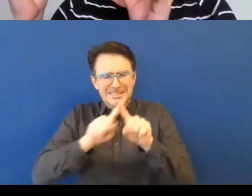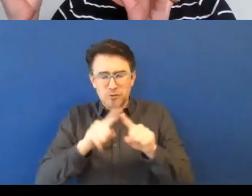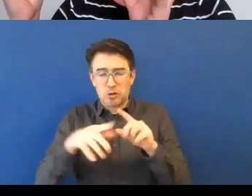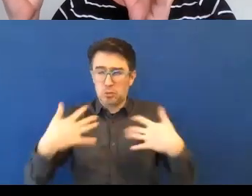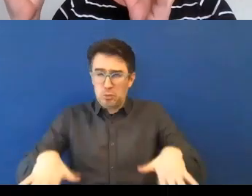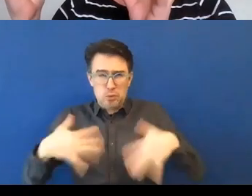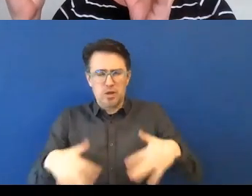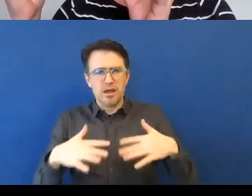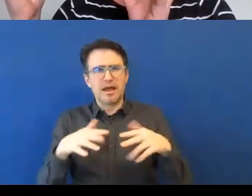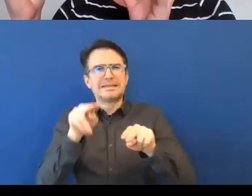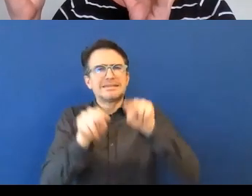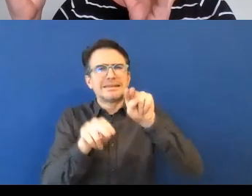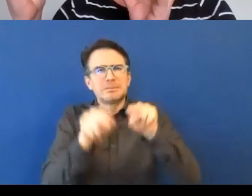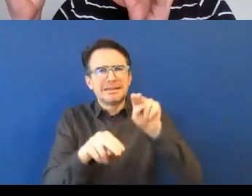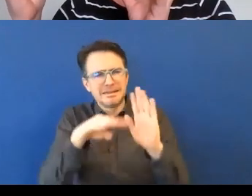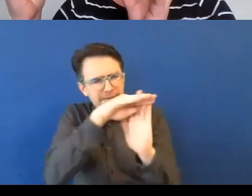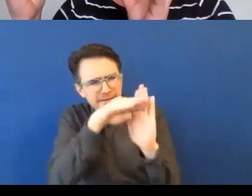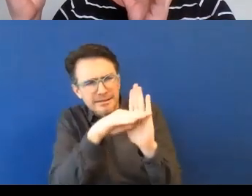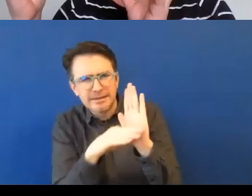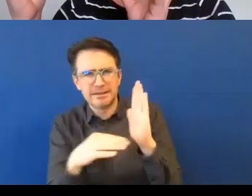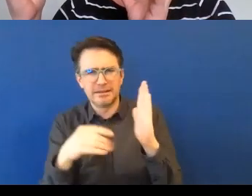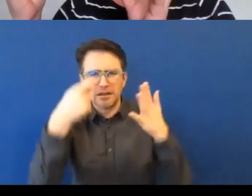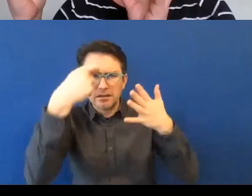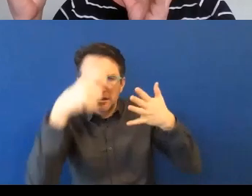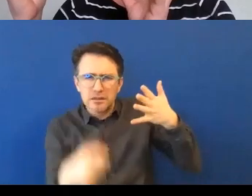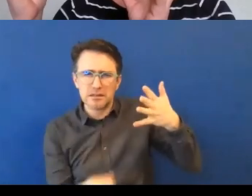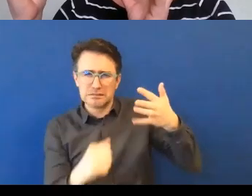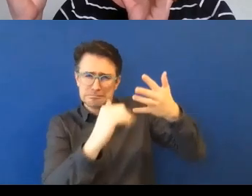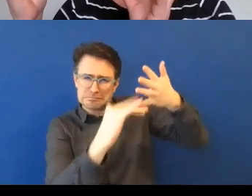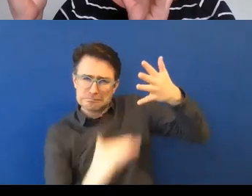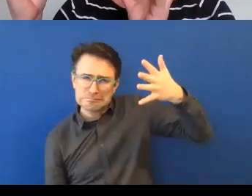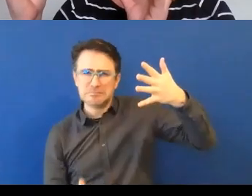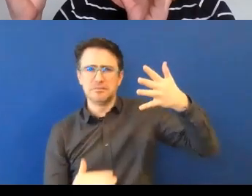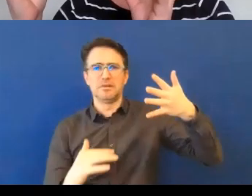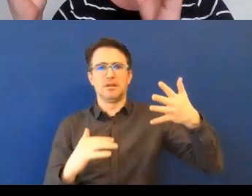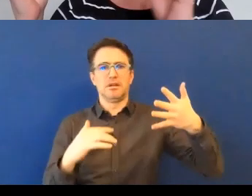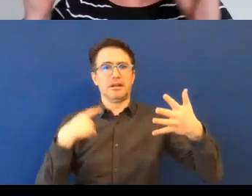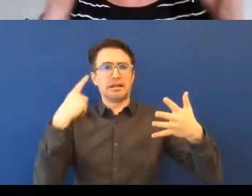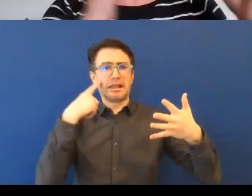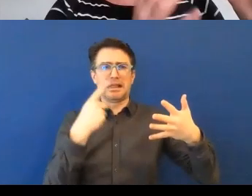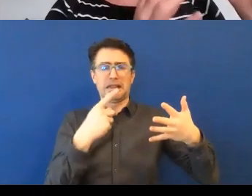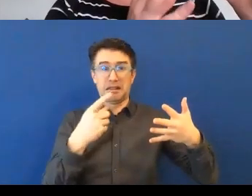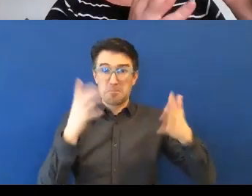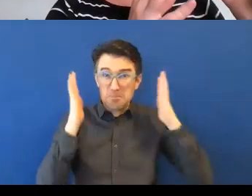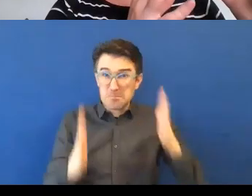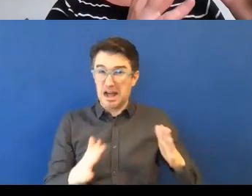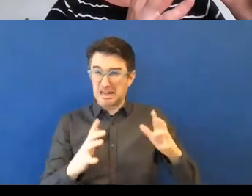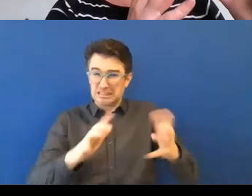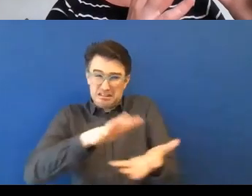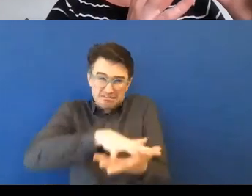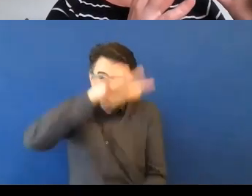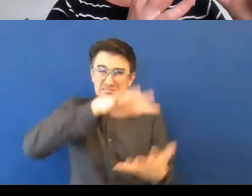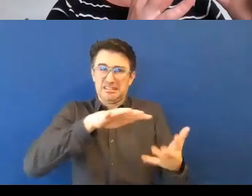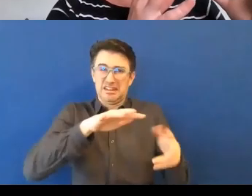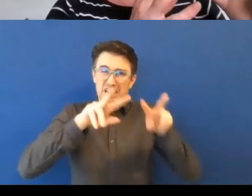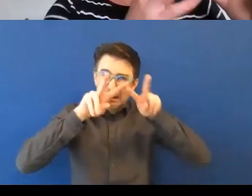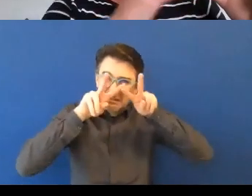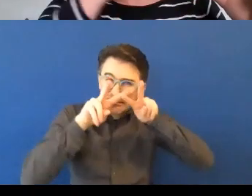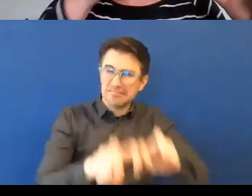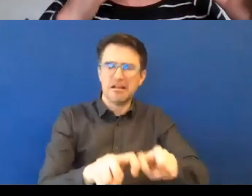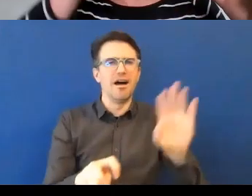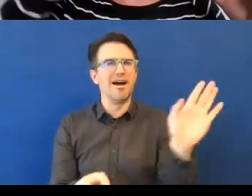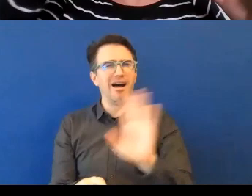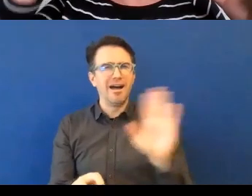that might actually just give you three bullet points of advice that most people could have told you and start with the three bullet points of advice